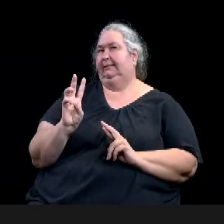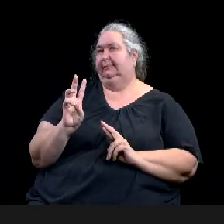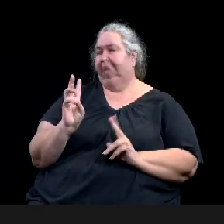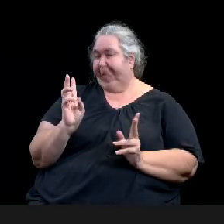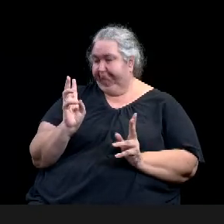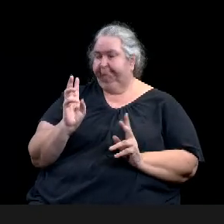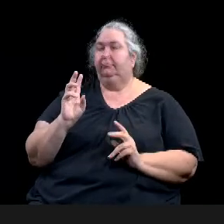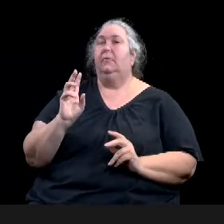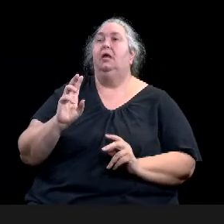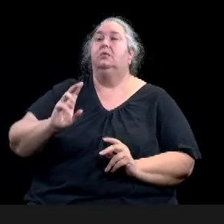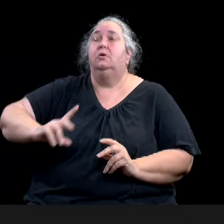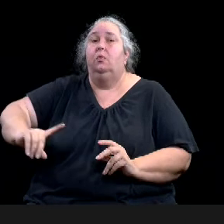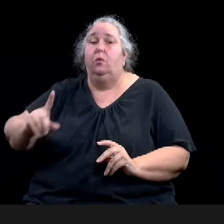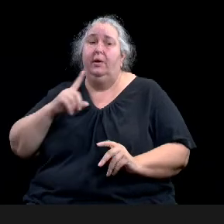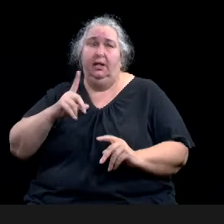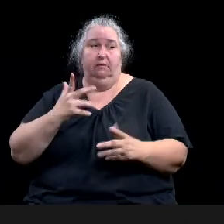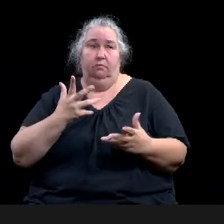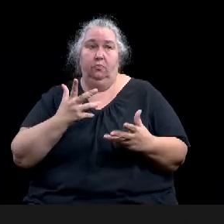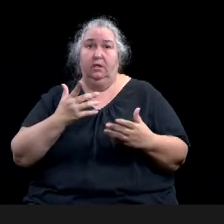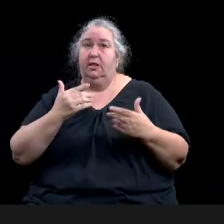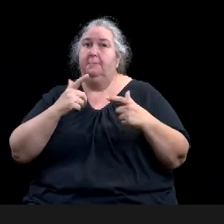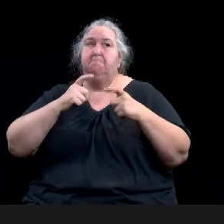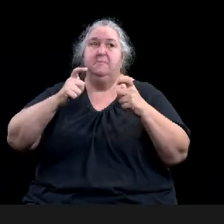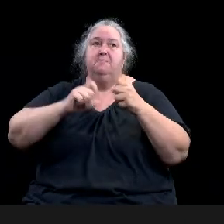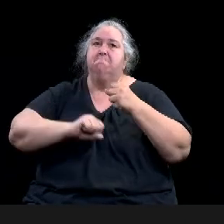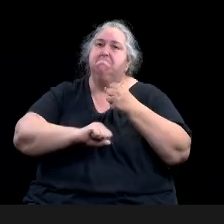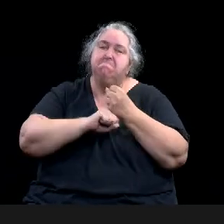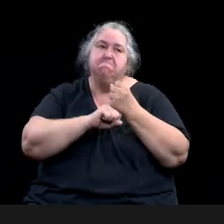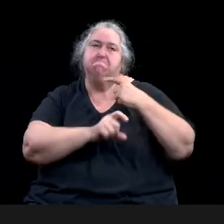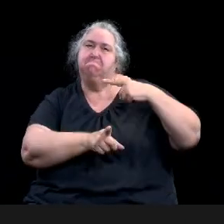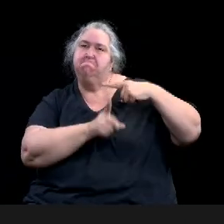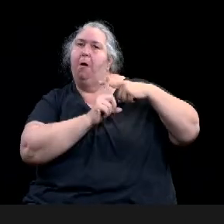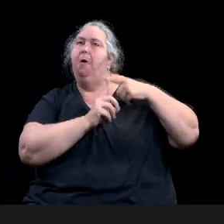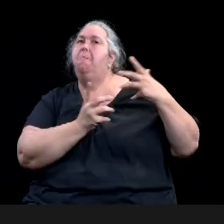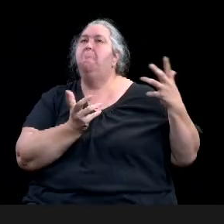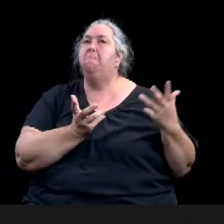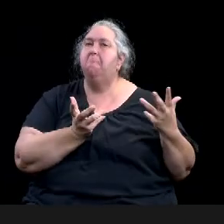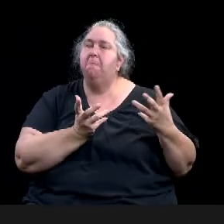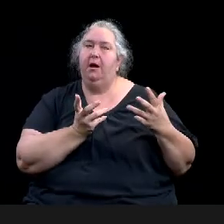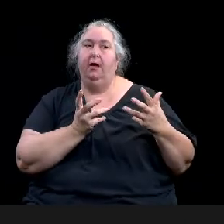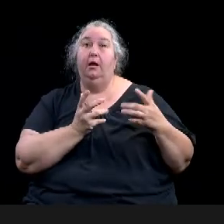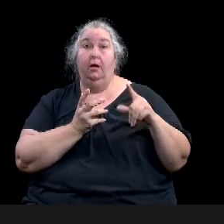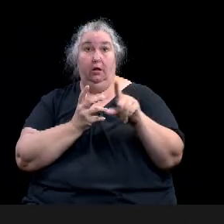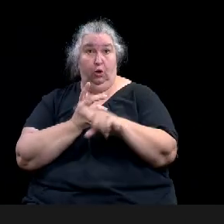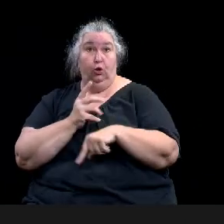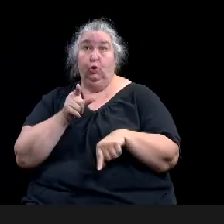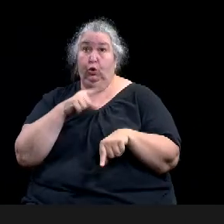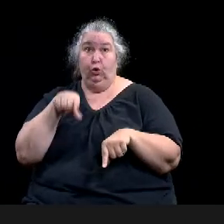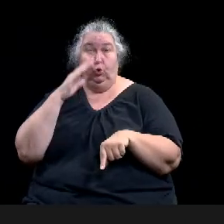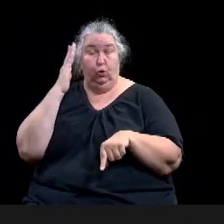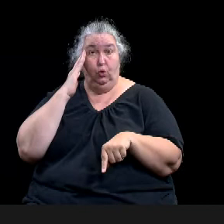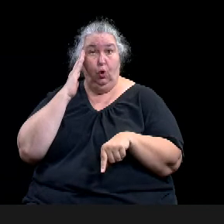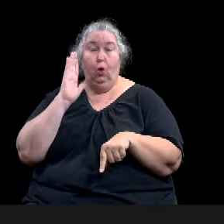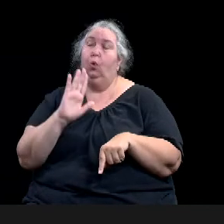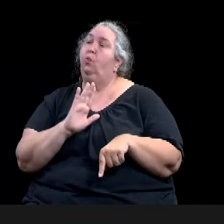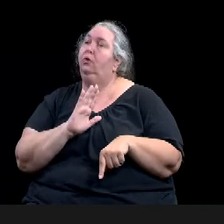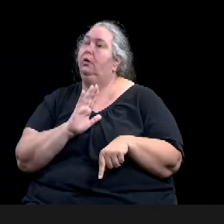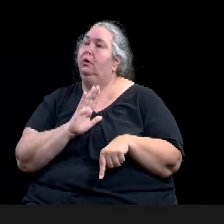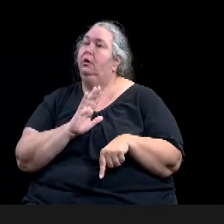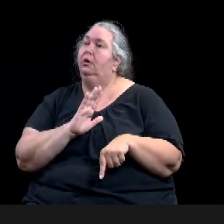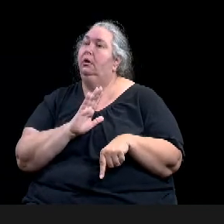internationally respected. Um, you rank, you rank up there with the Royal Canadian Mounted Police, Scotland Yard, and Interpol.